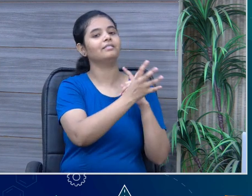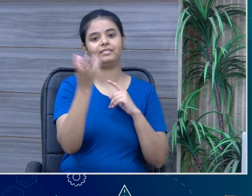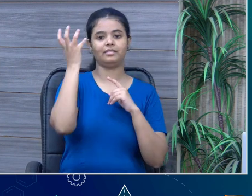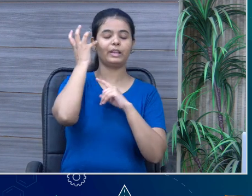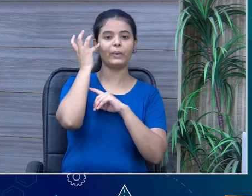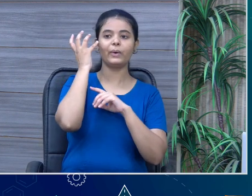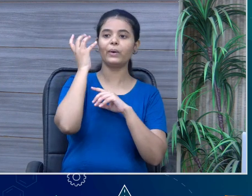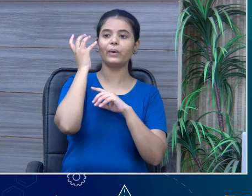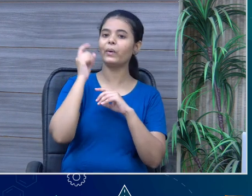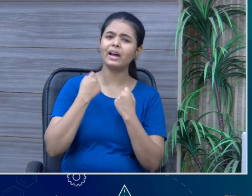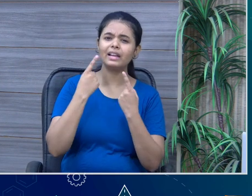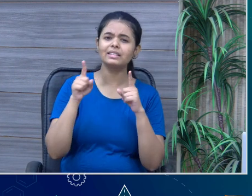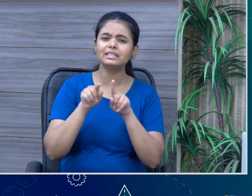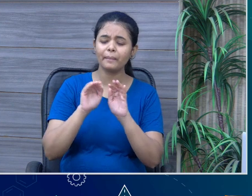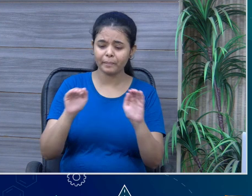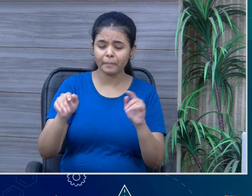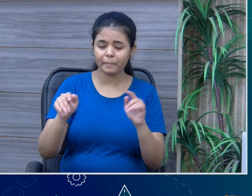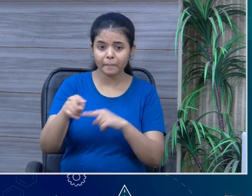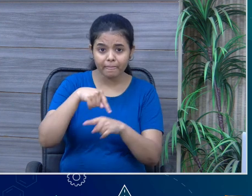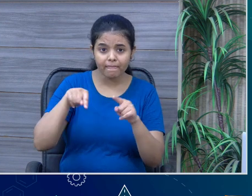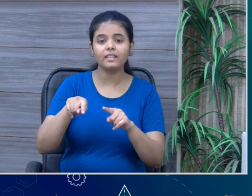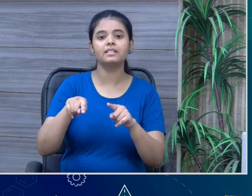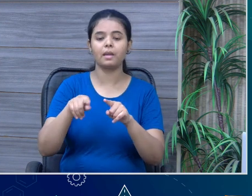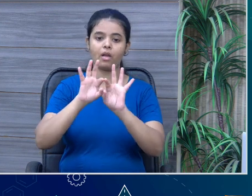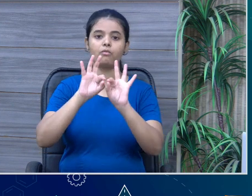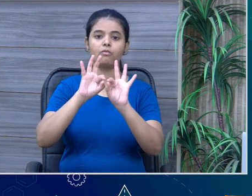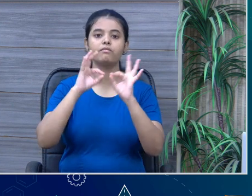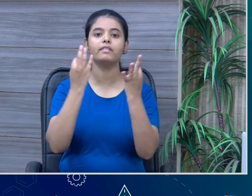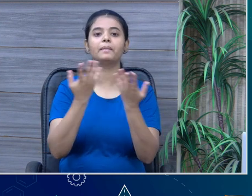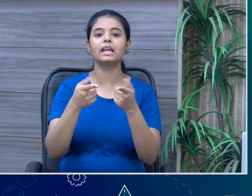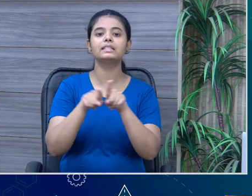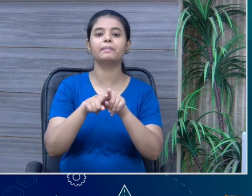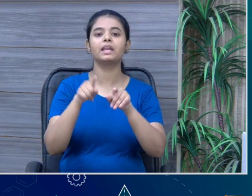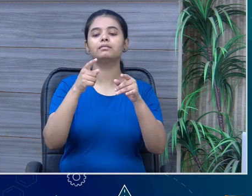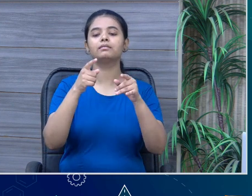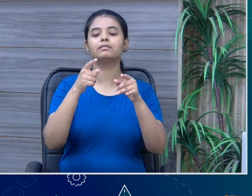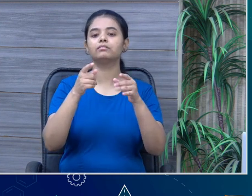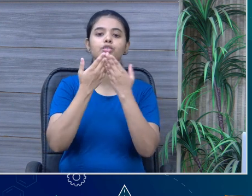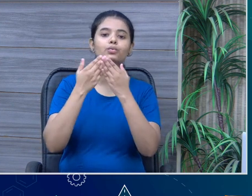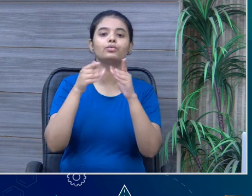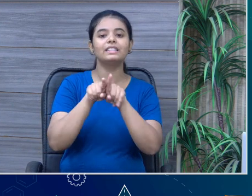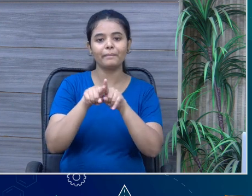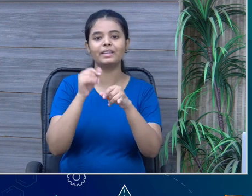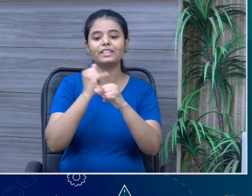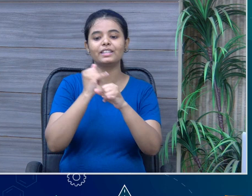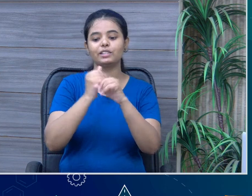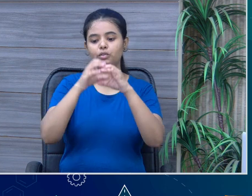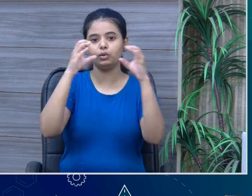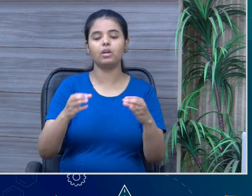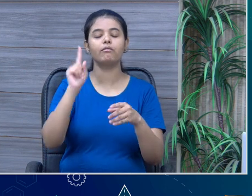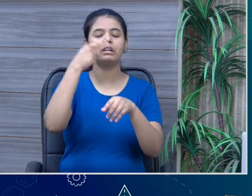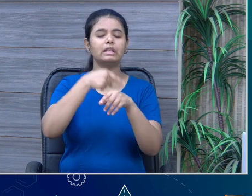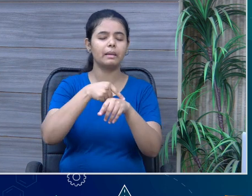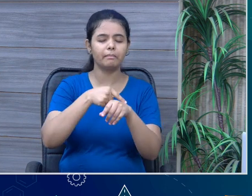being the child, the first family is the first institute where you learn certain things. So, this was the main crux of the